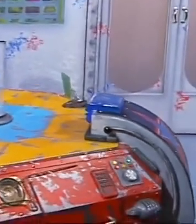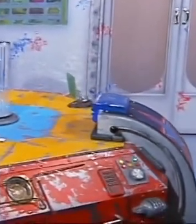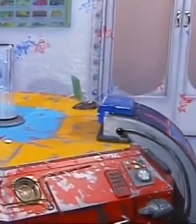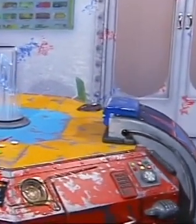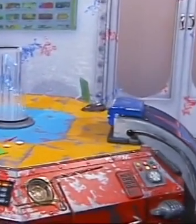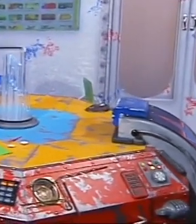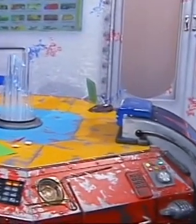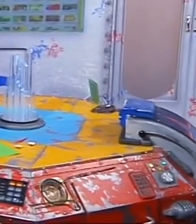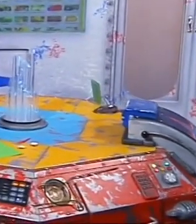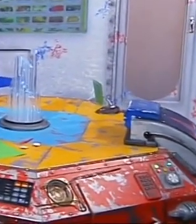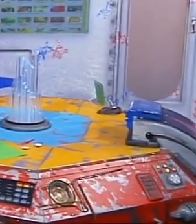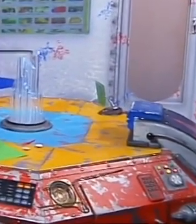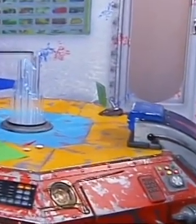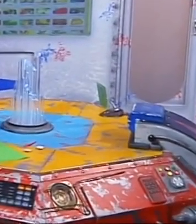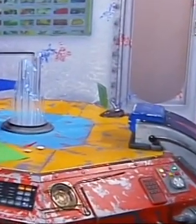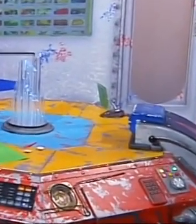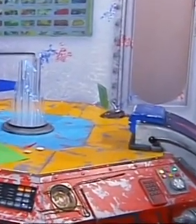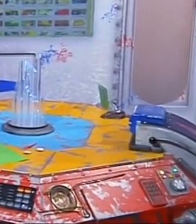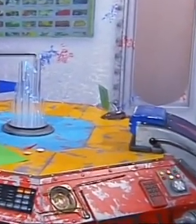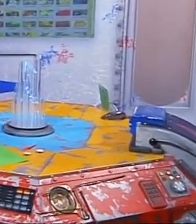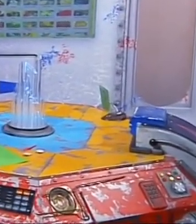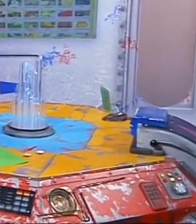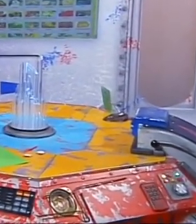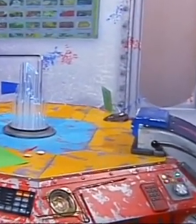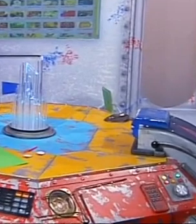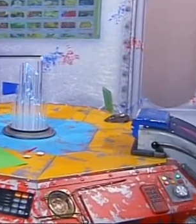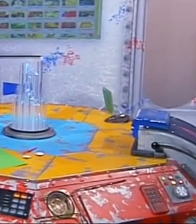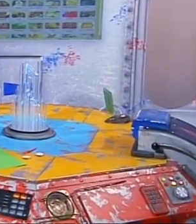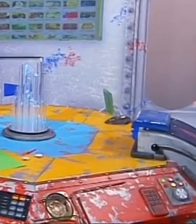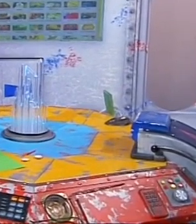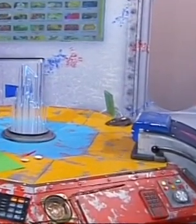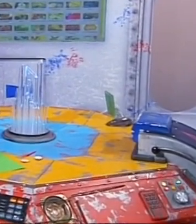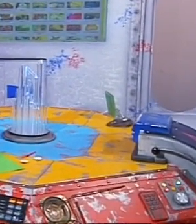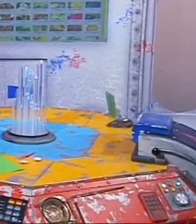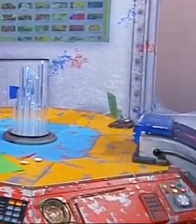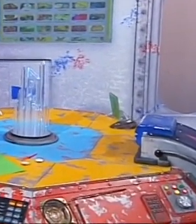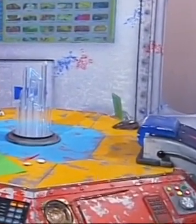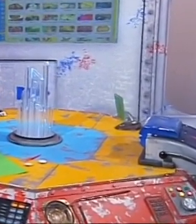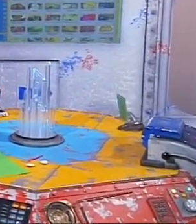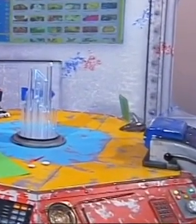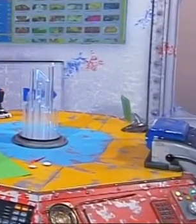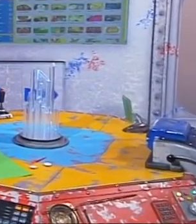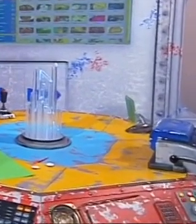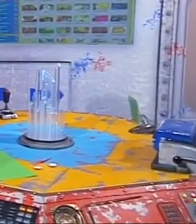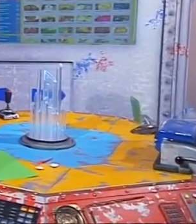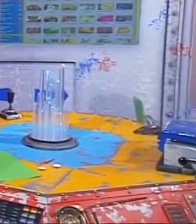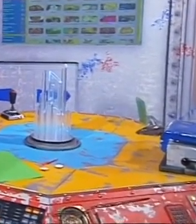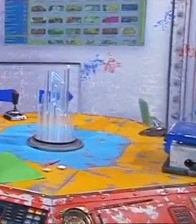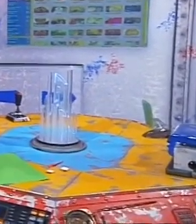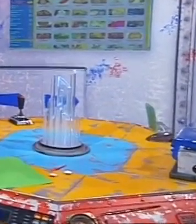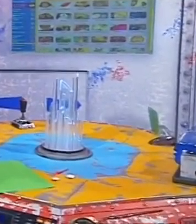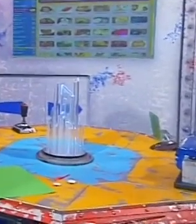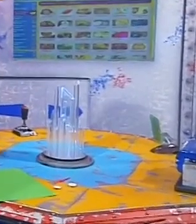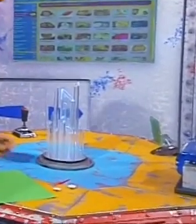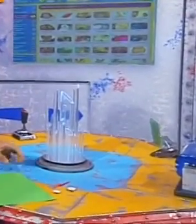Mr. Maker will be along very, very soon, and he's inspired me to make something of my own. B.B., what should we make? Good